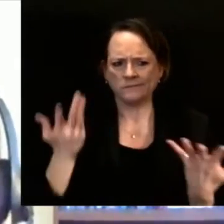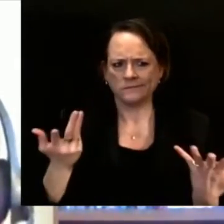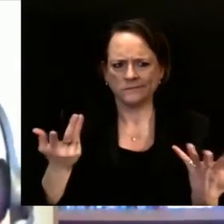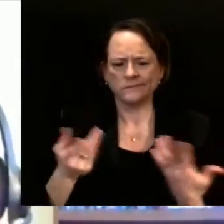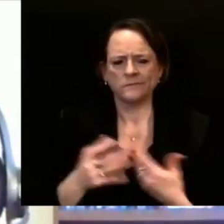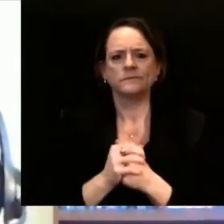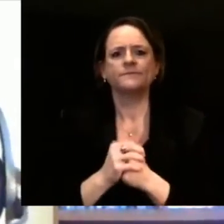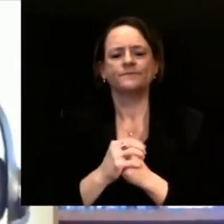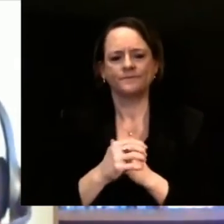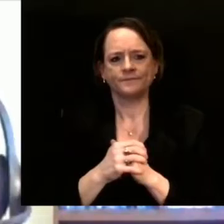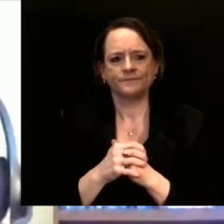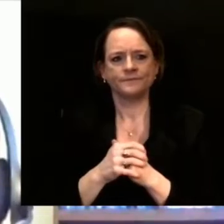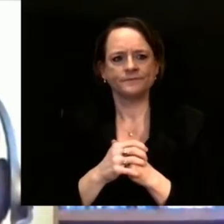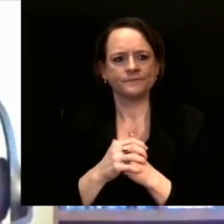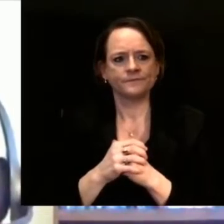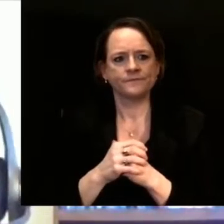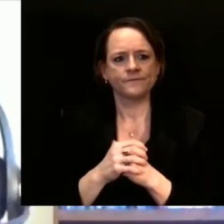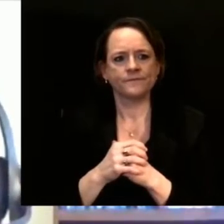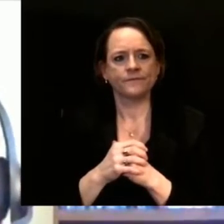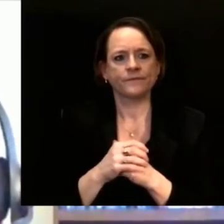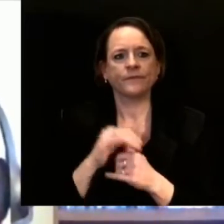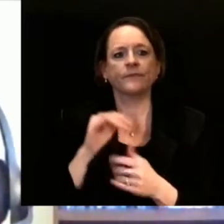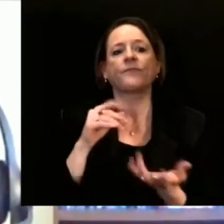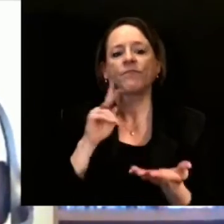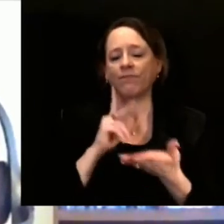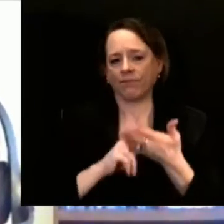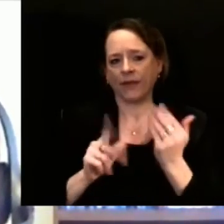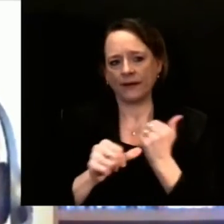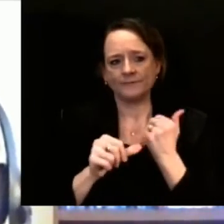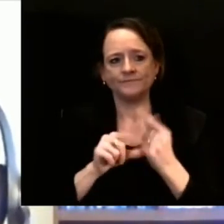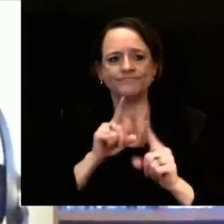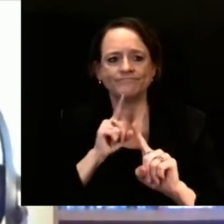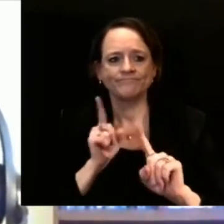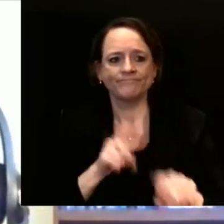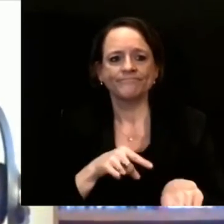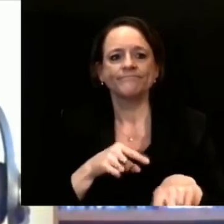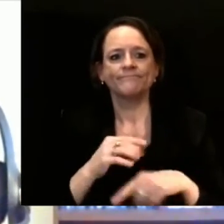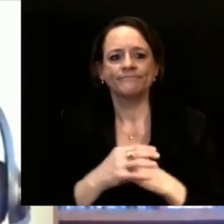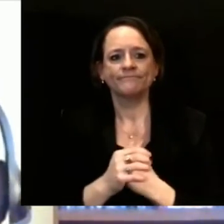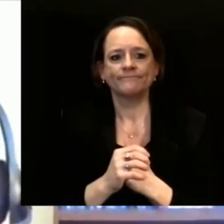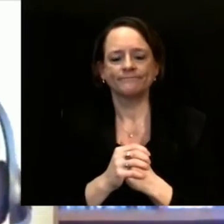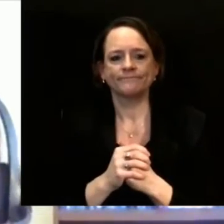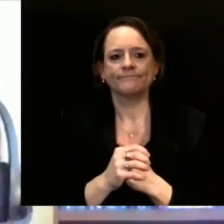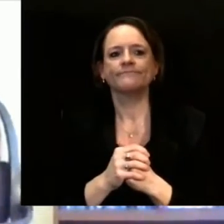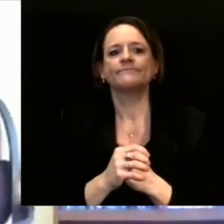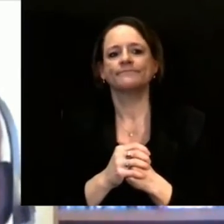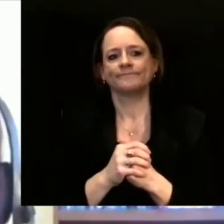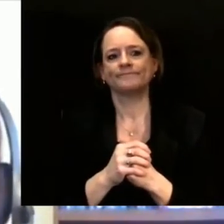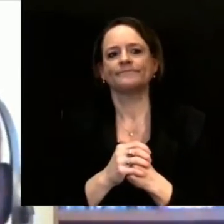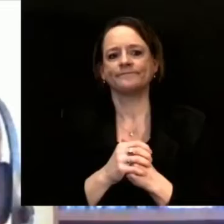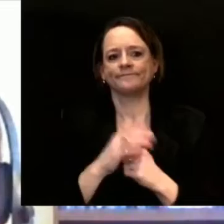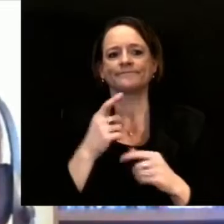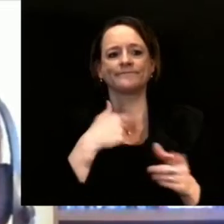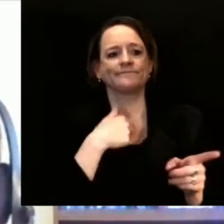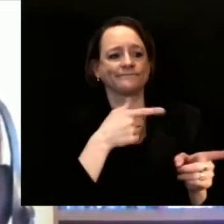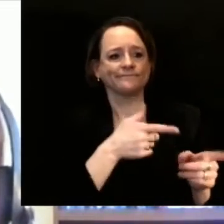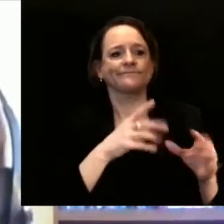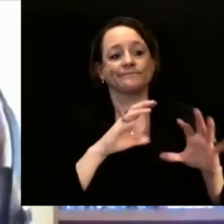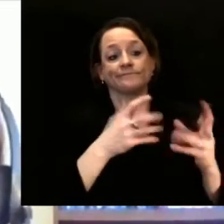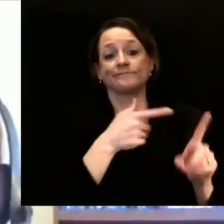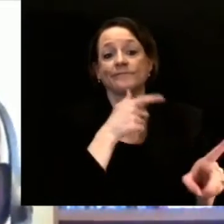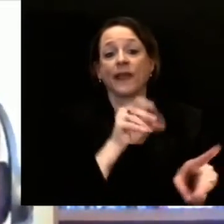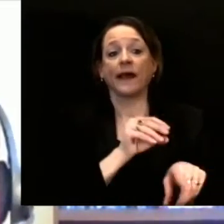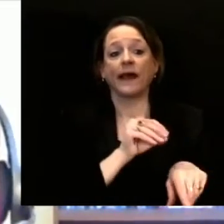and we feel is a very rational premise for how we make decisions about this, are people who are at greatest risk